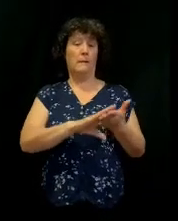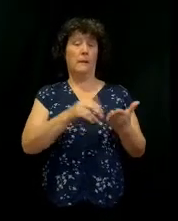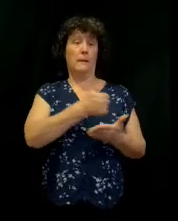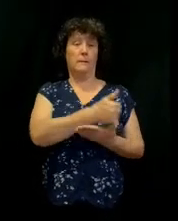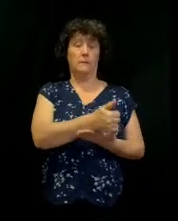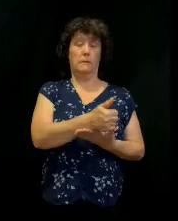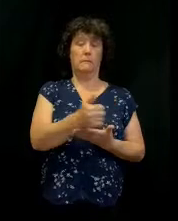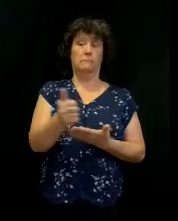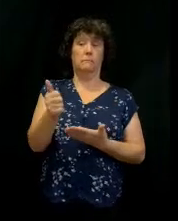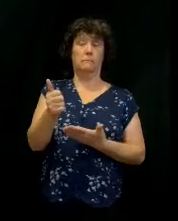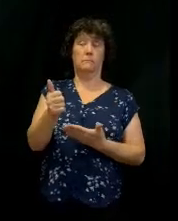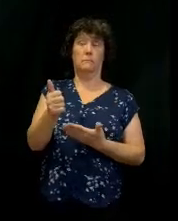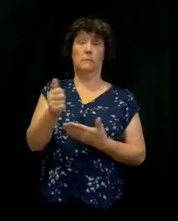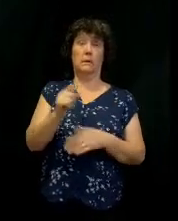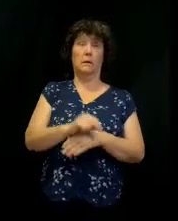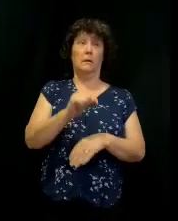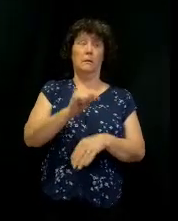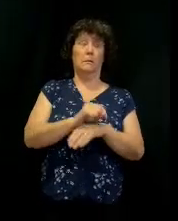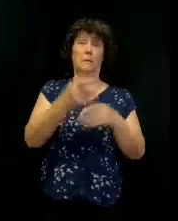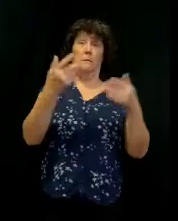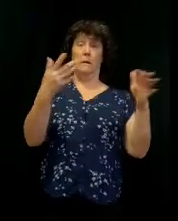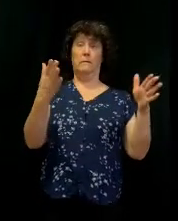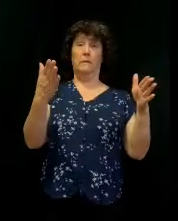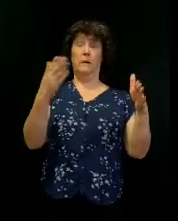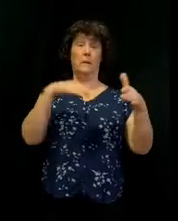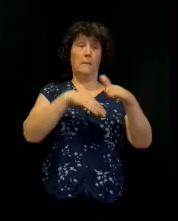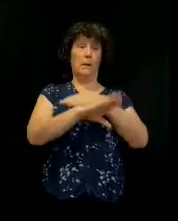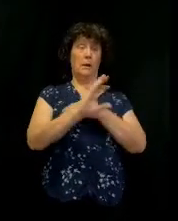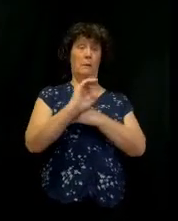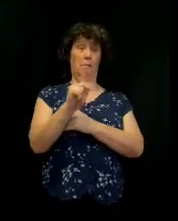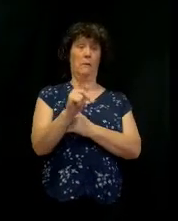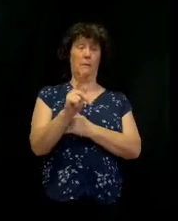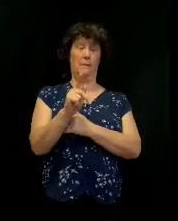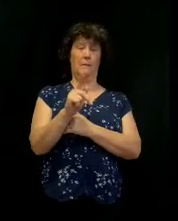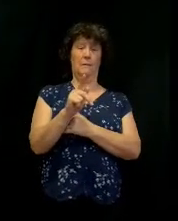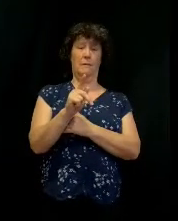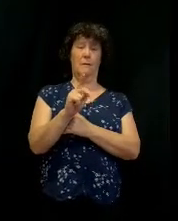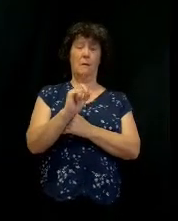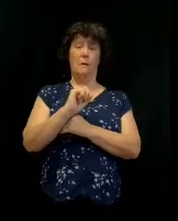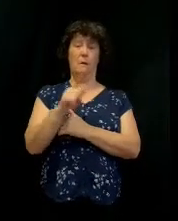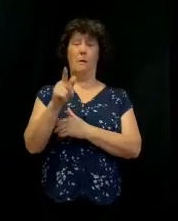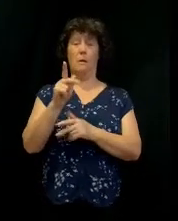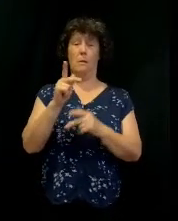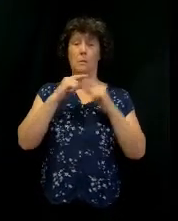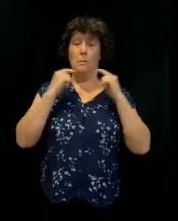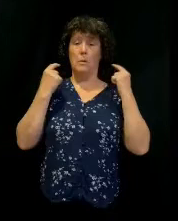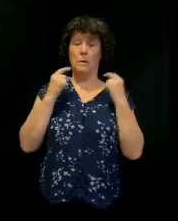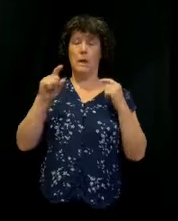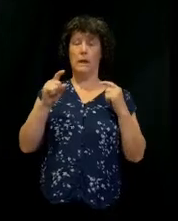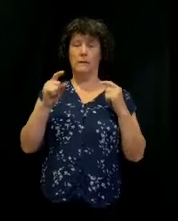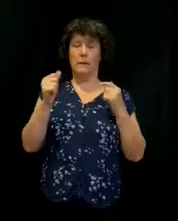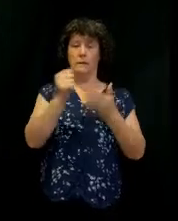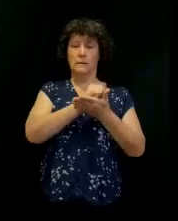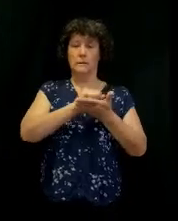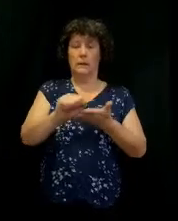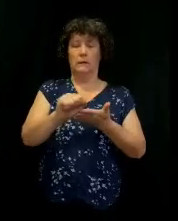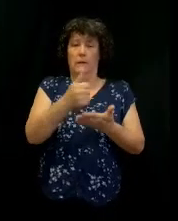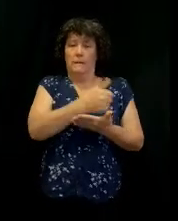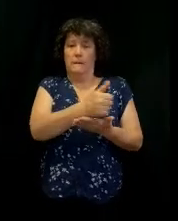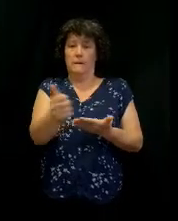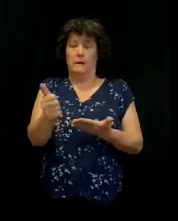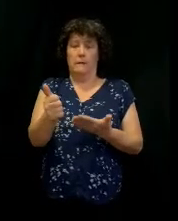When the temple, when this thing was completed and they brought the Ark into the temple, every single priest sanctified themselves, whether they were on duty or not.